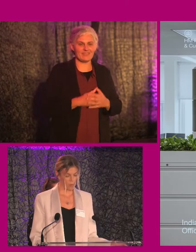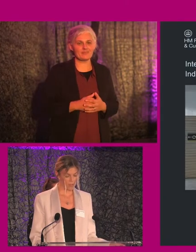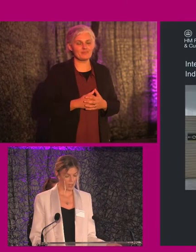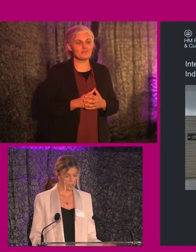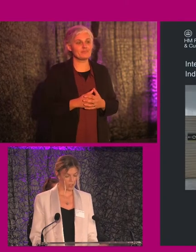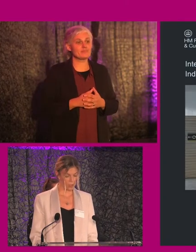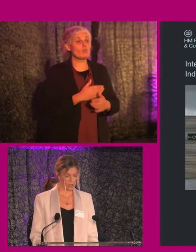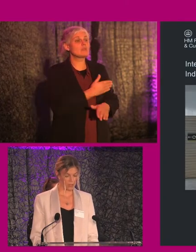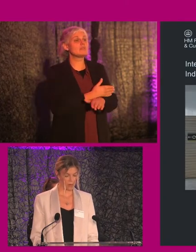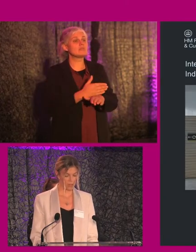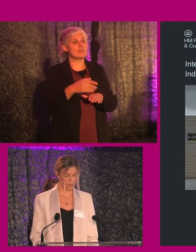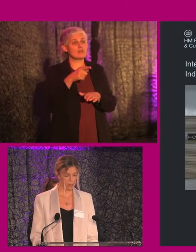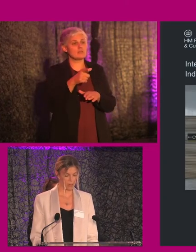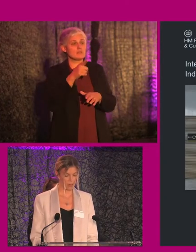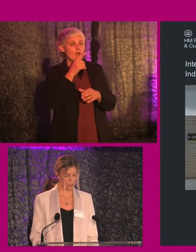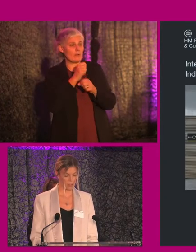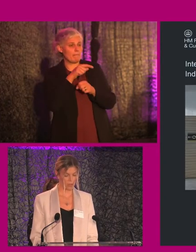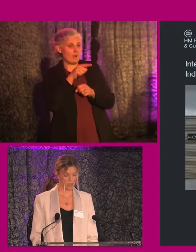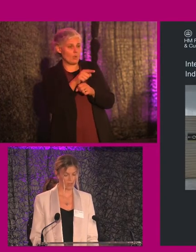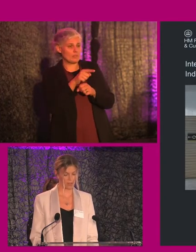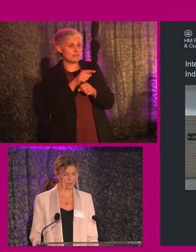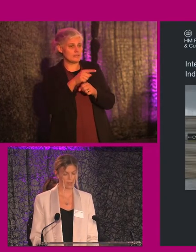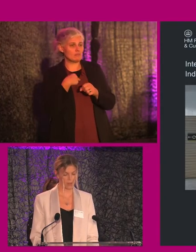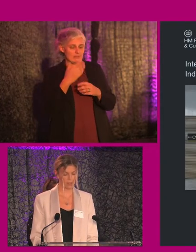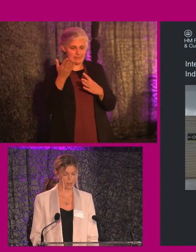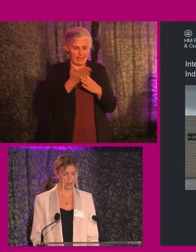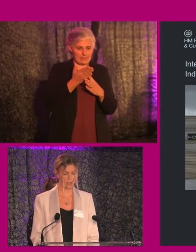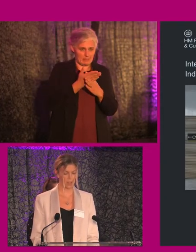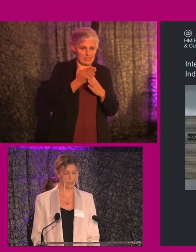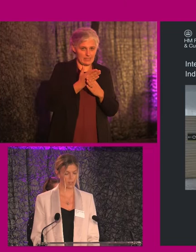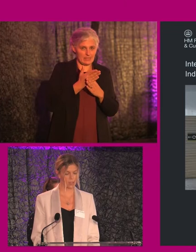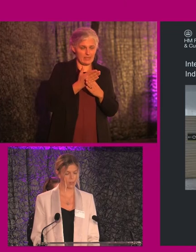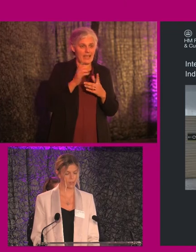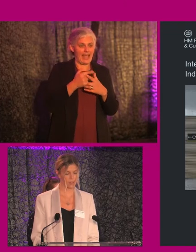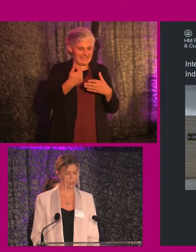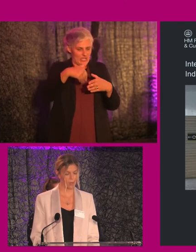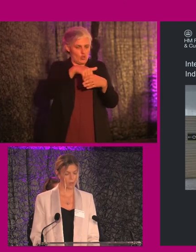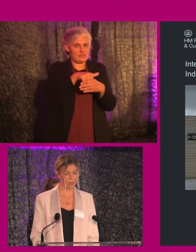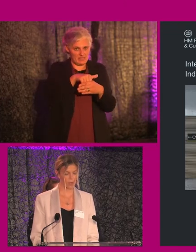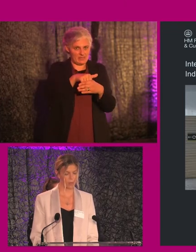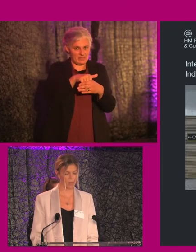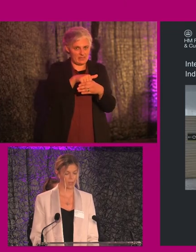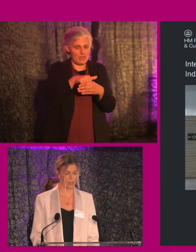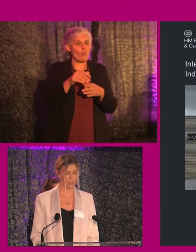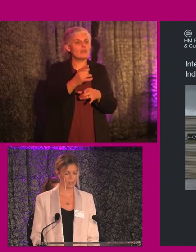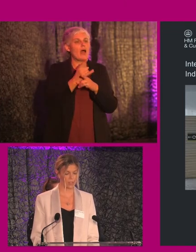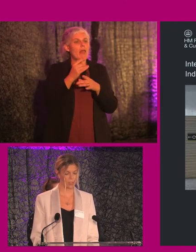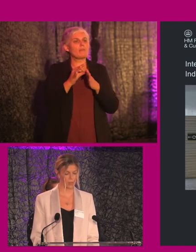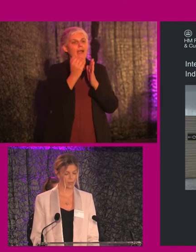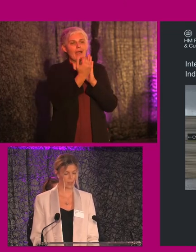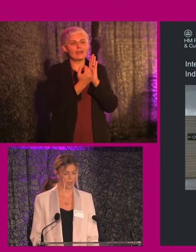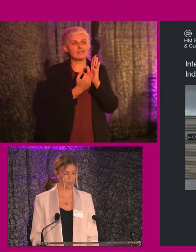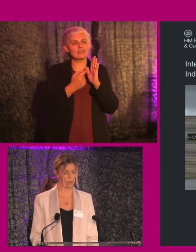When we started two ways about it, we freely transport accessibility and inclusivity with the help of the guidance of